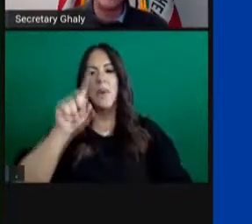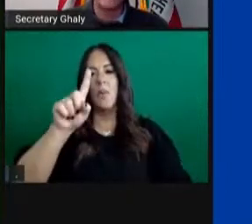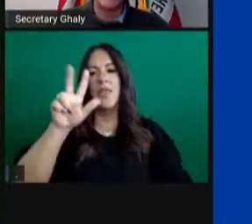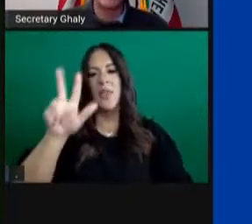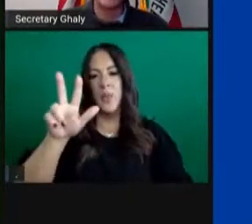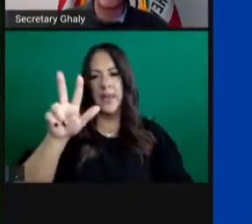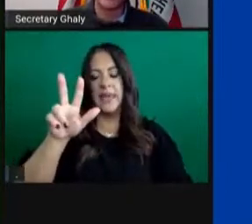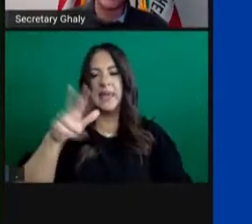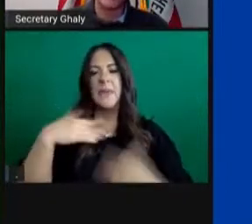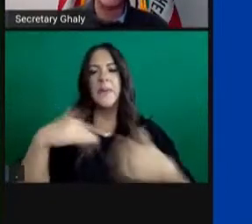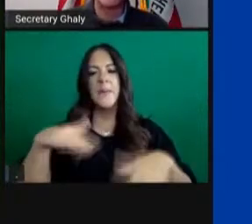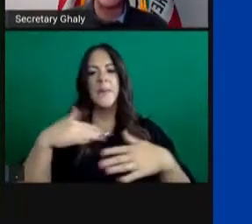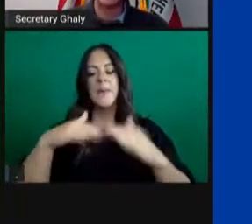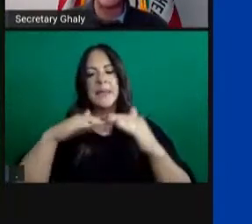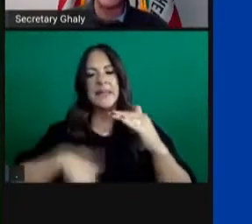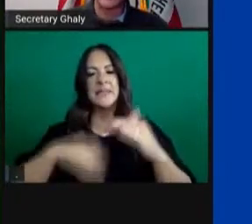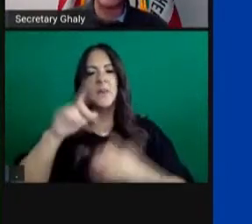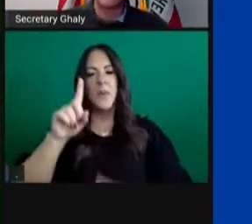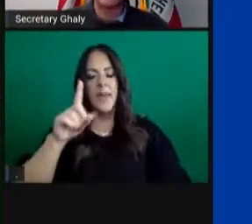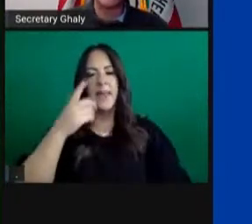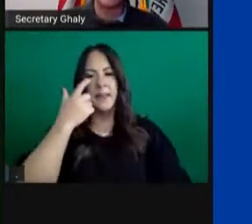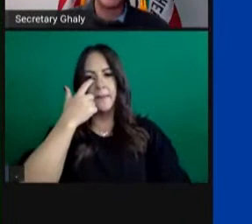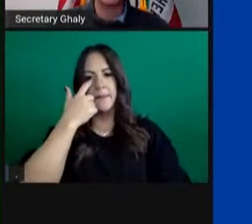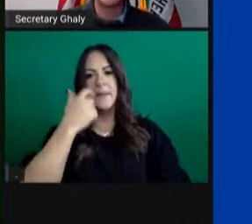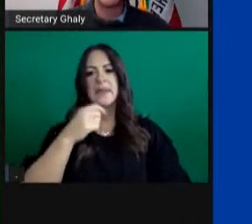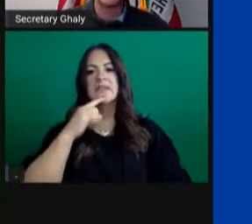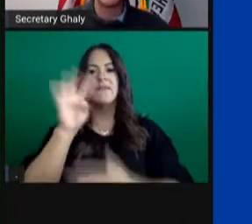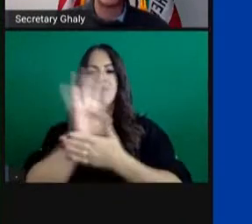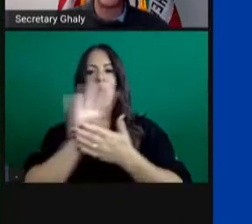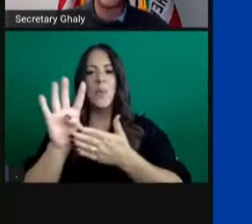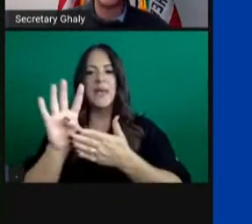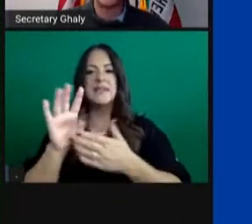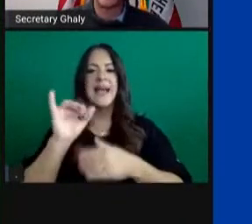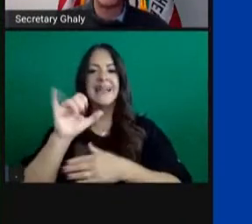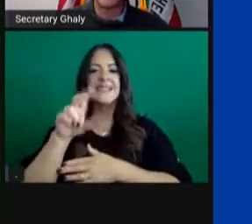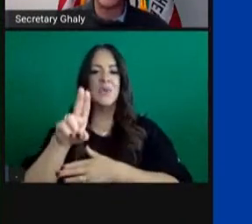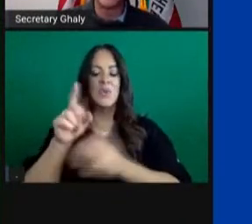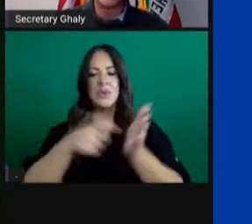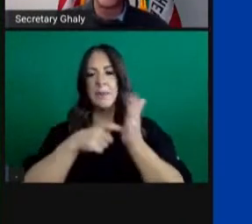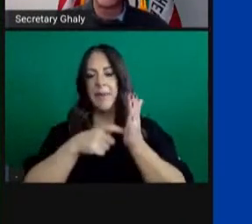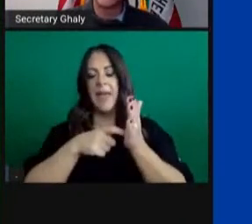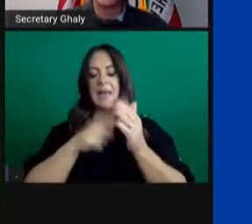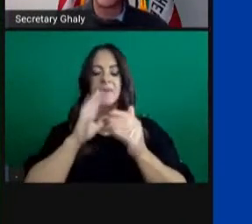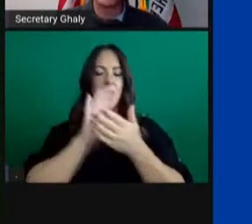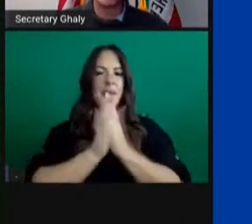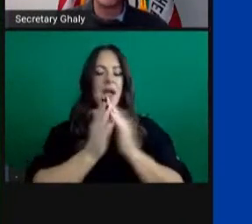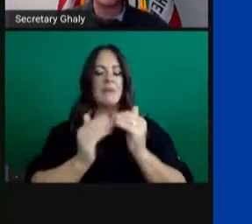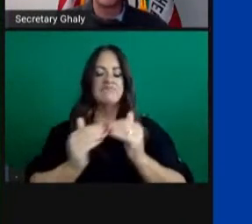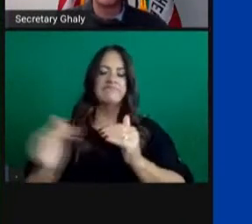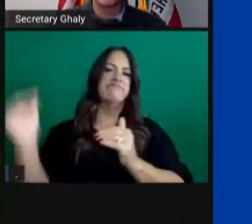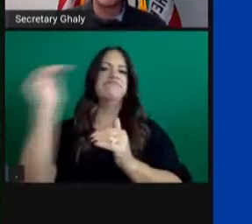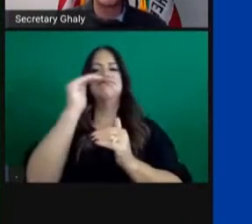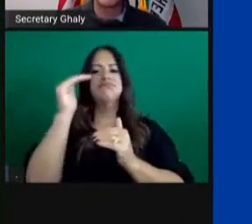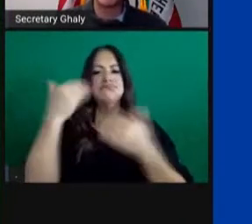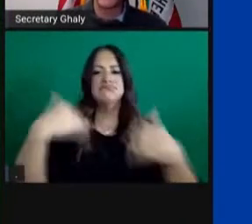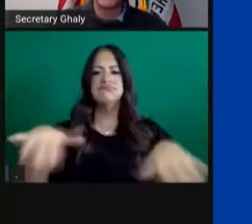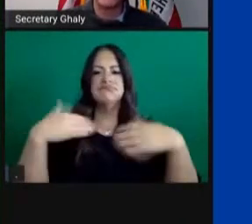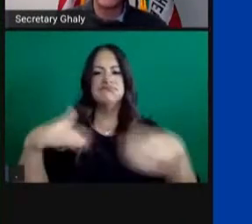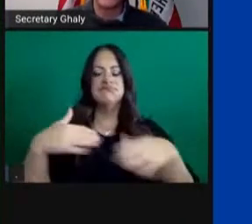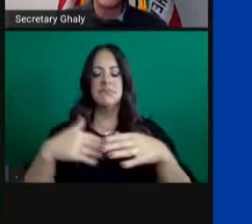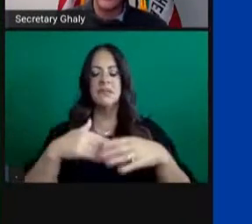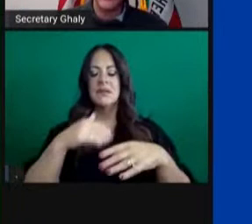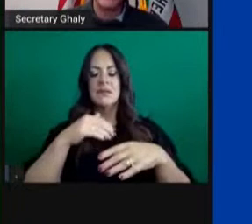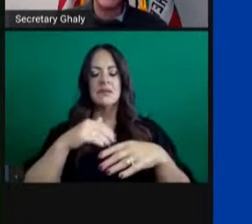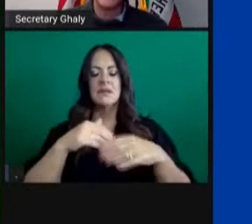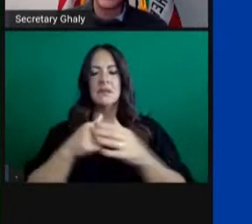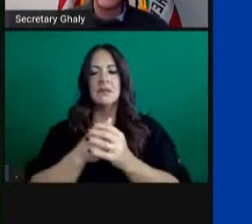at one to make sure that we aren't continuing to increase our transmission in a community or an area. But here 1.13 still